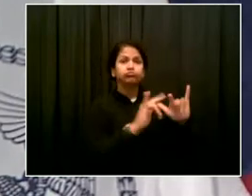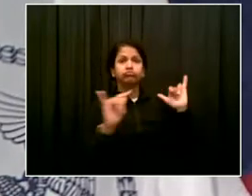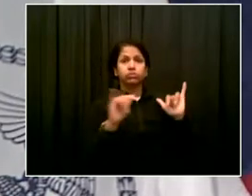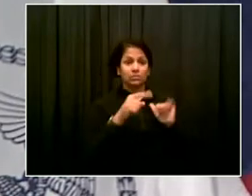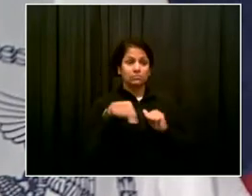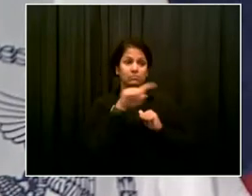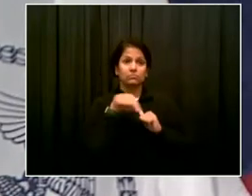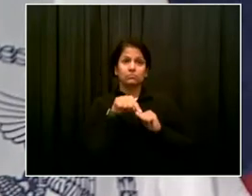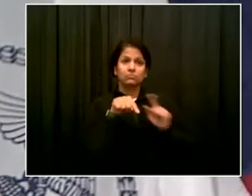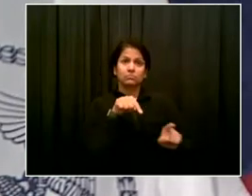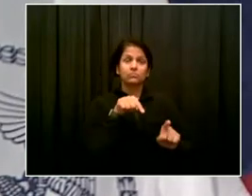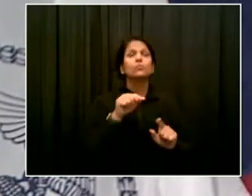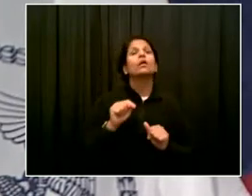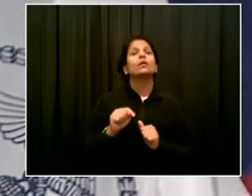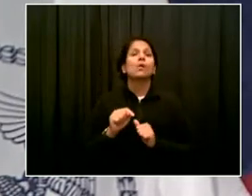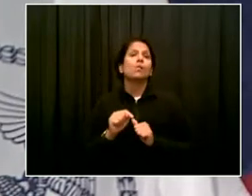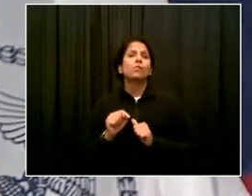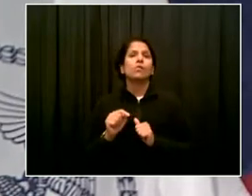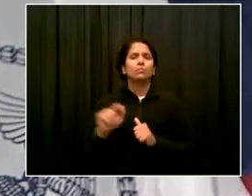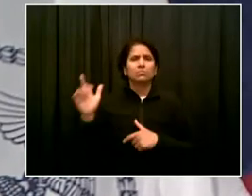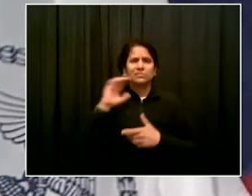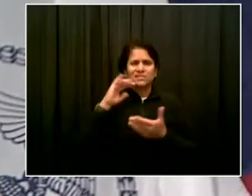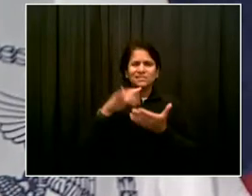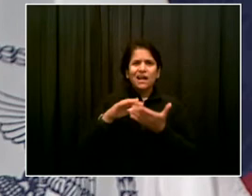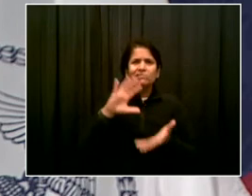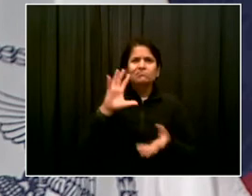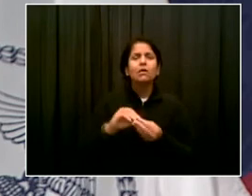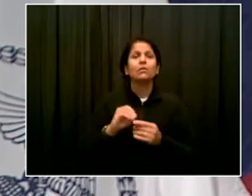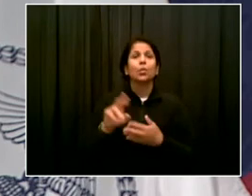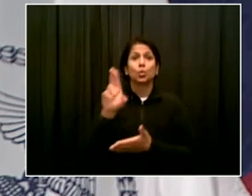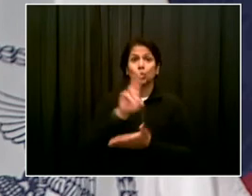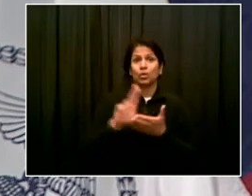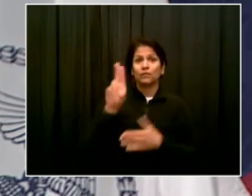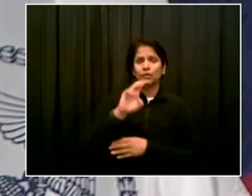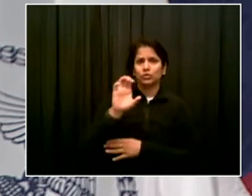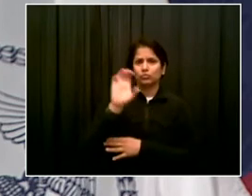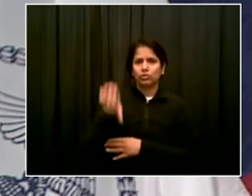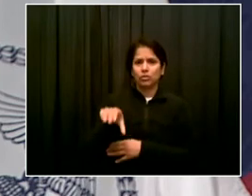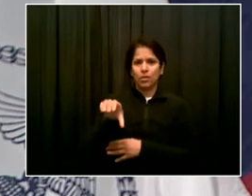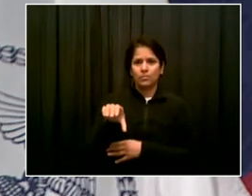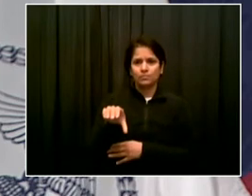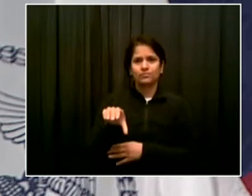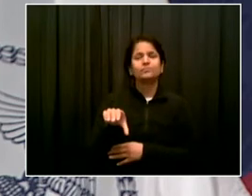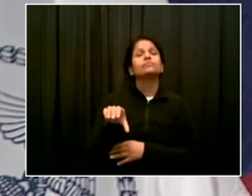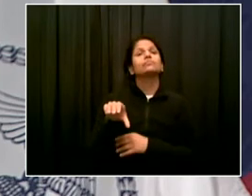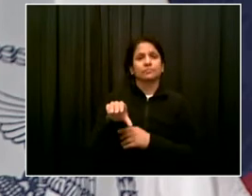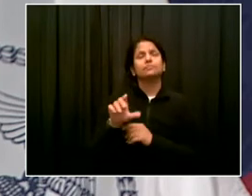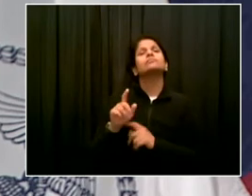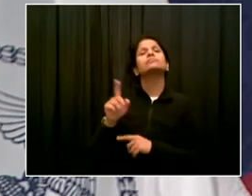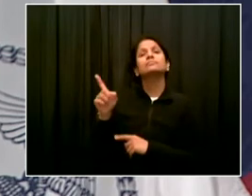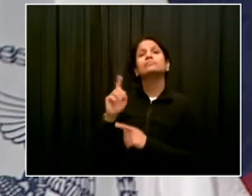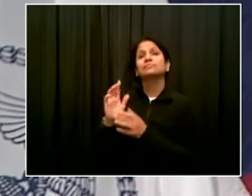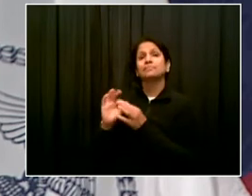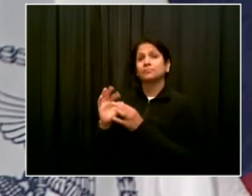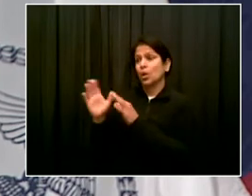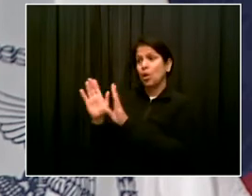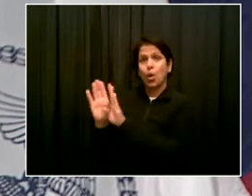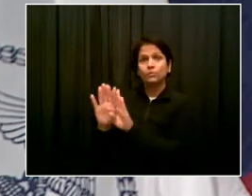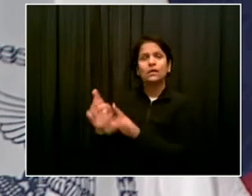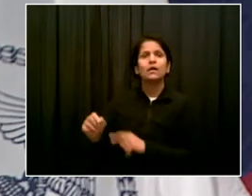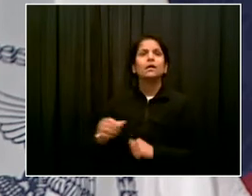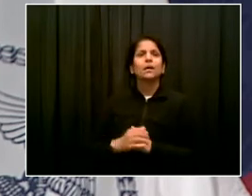in fact increase the rate and incidence of viral spread, the people in their